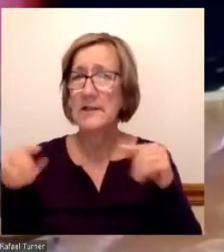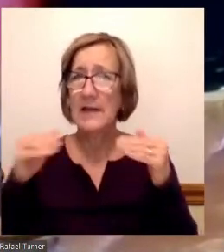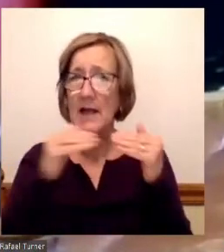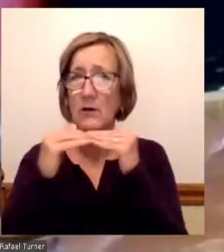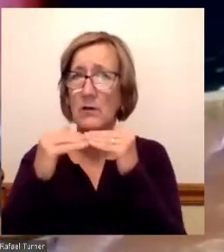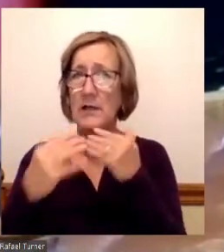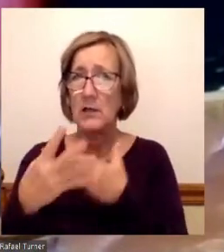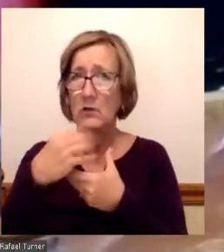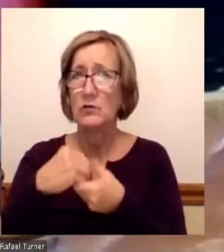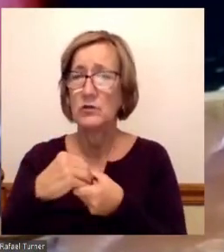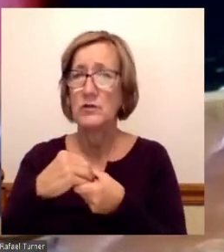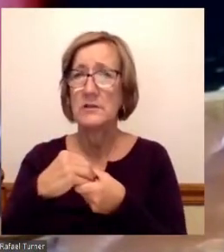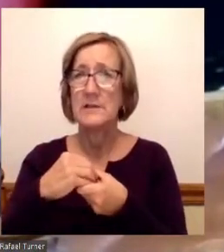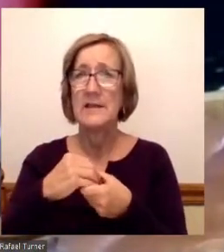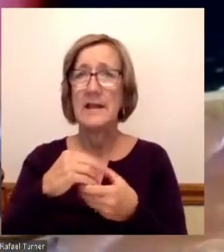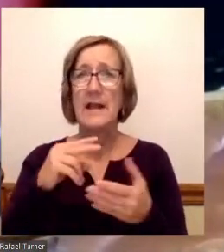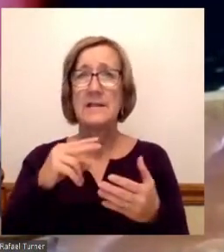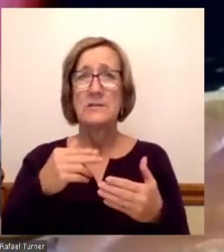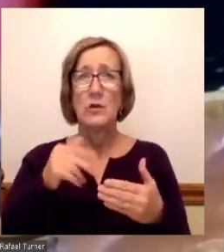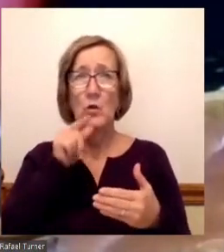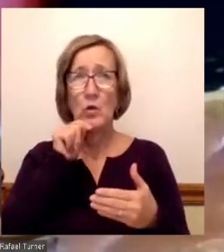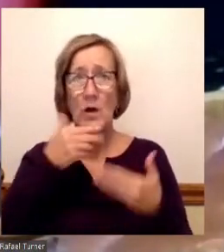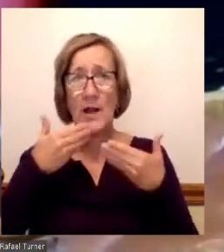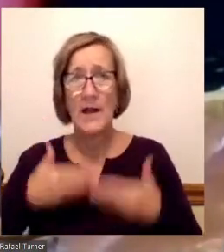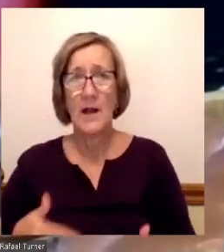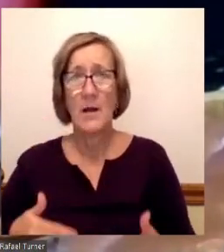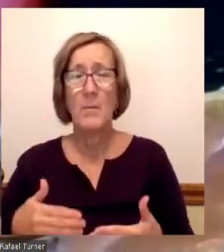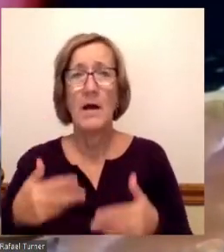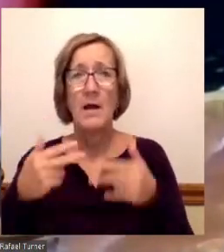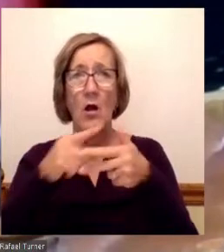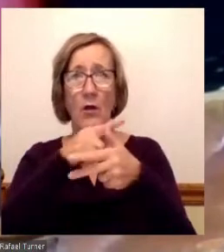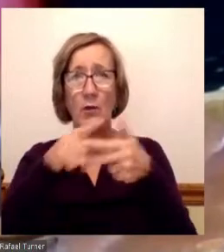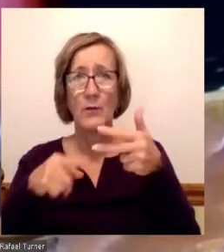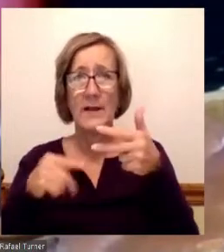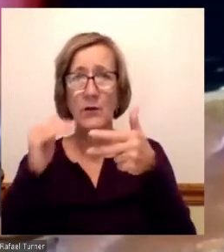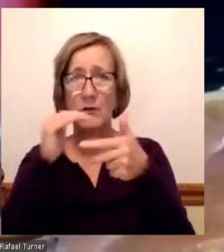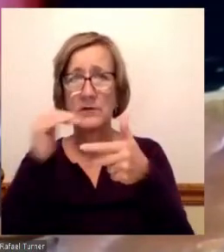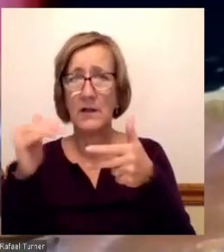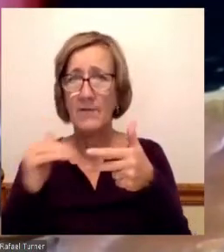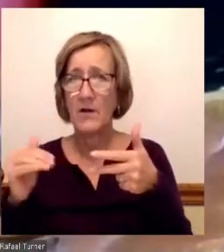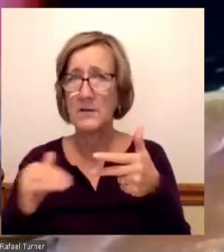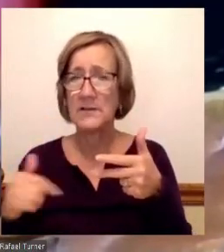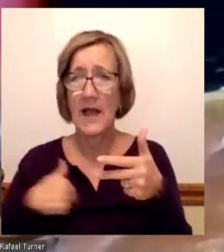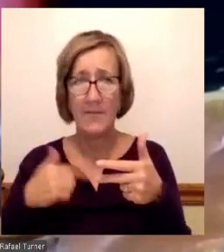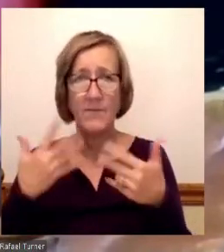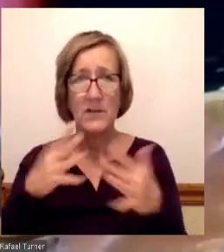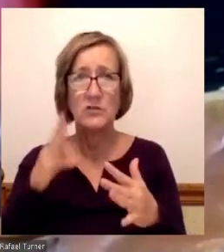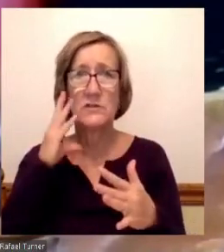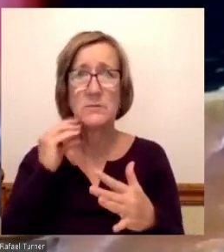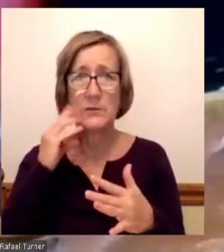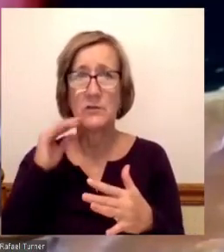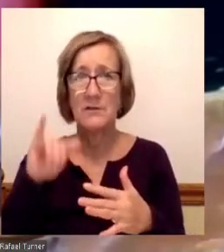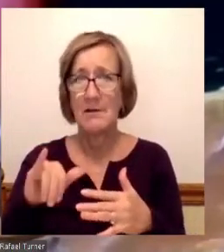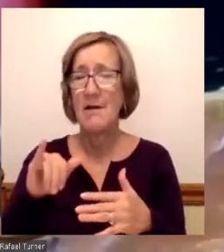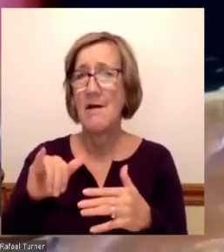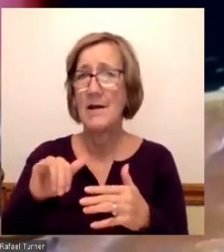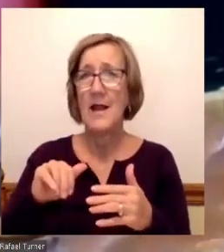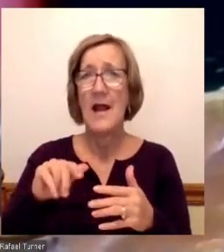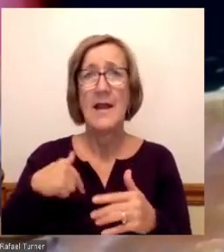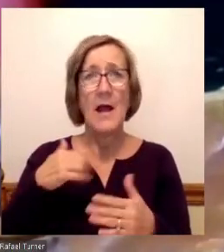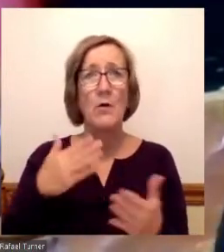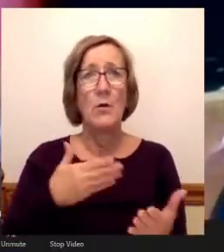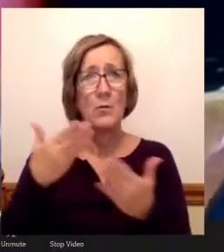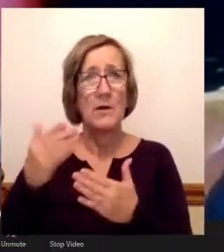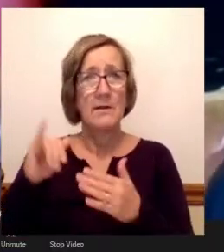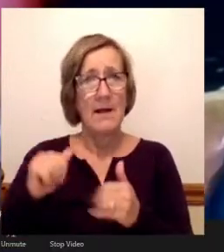inclusion is what I'm about. On all three of those levels, I have a lived experience and I'll bring that lived experience to the board of